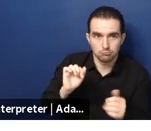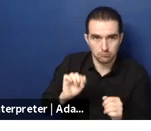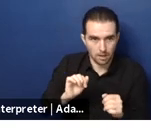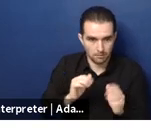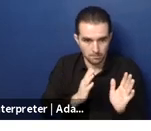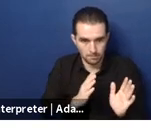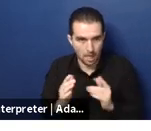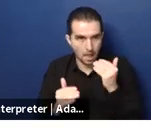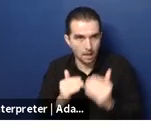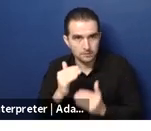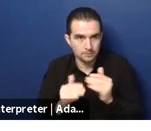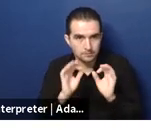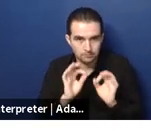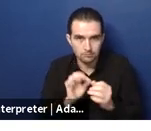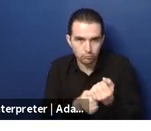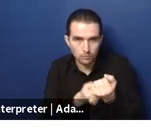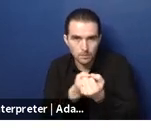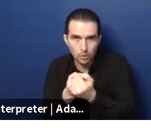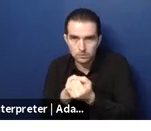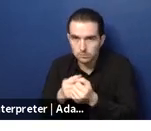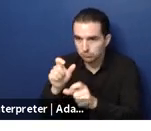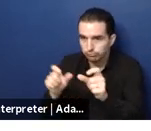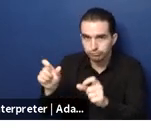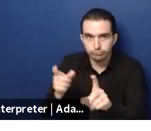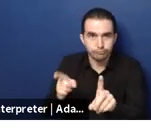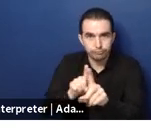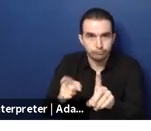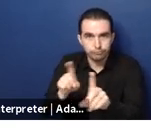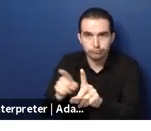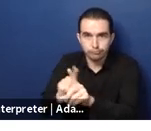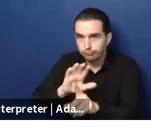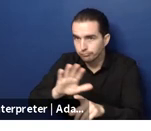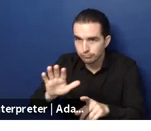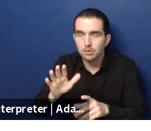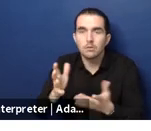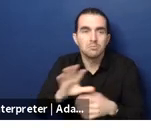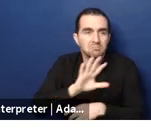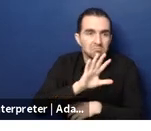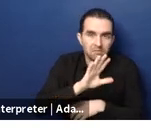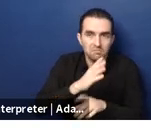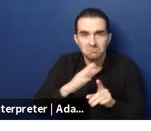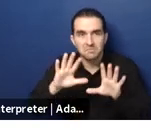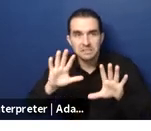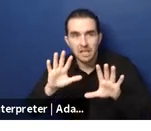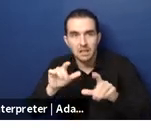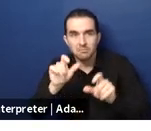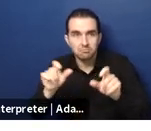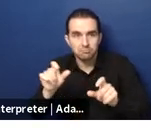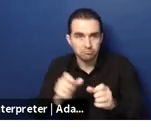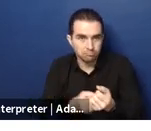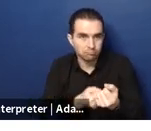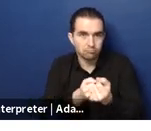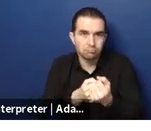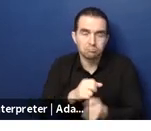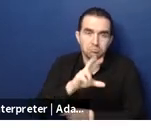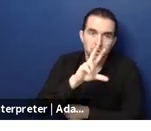history of the community health volunteers and many of these caregivers are drawn from that with additional training um one